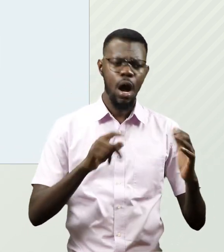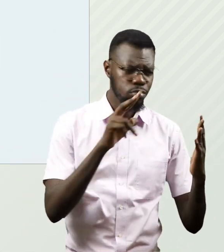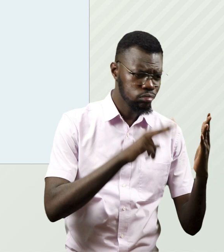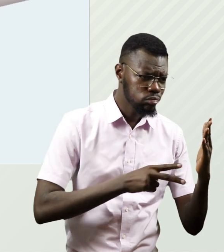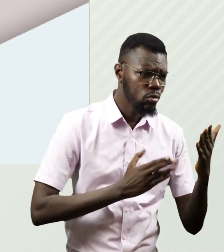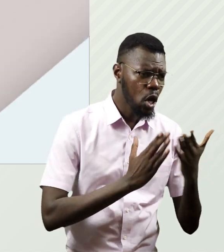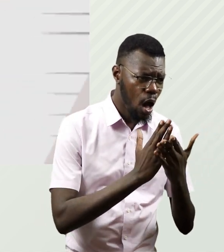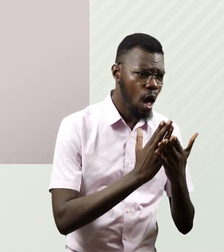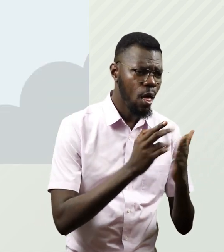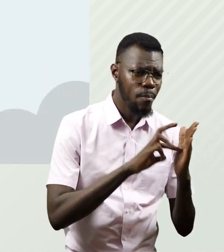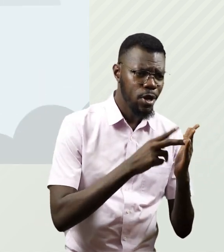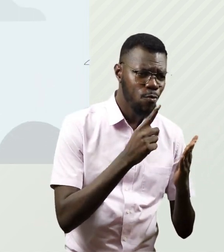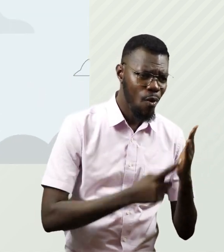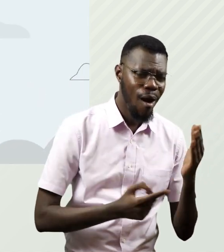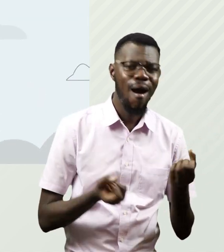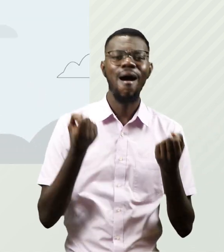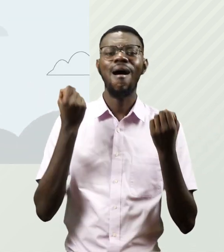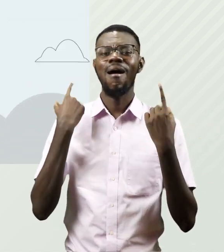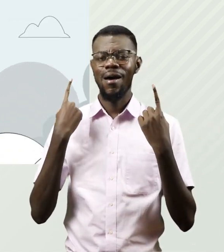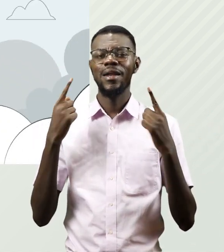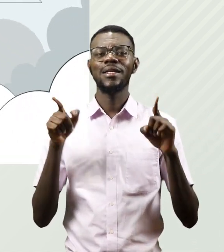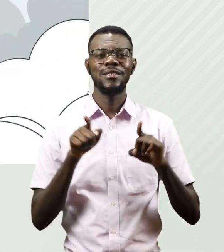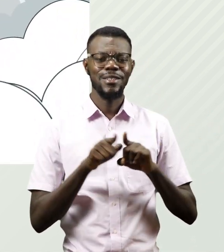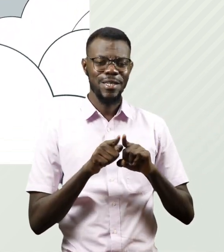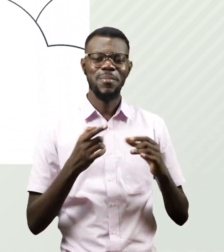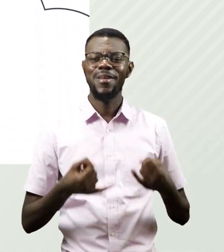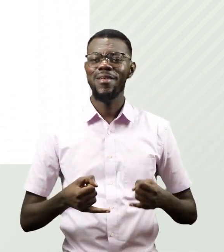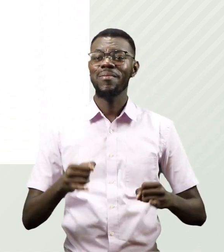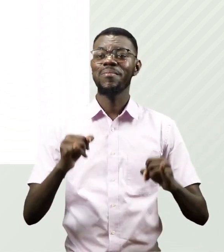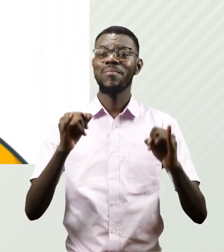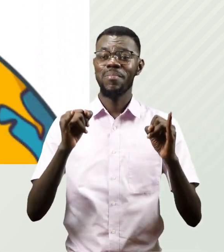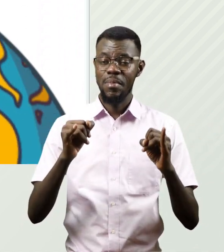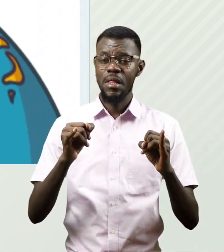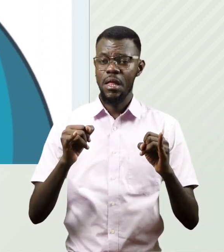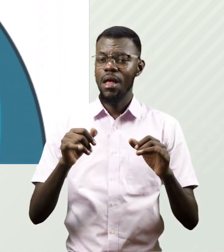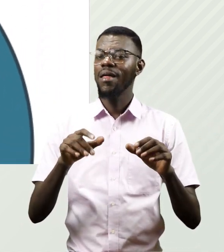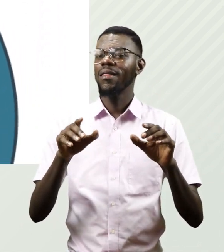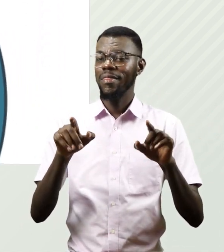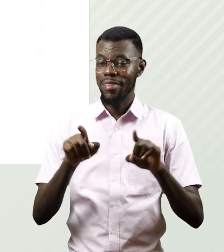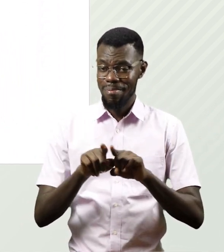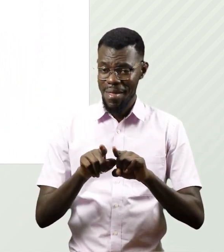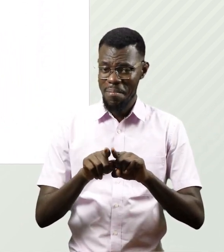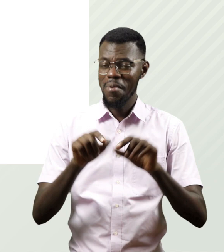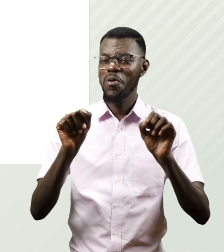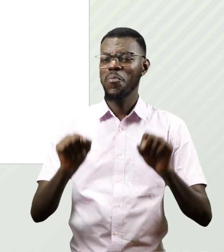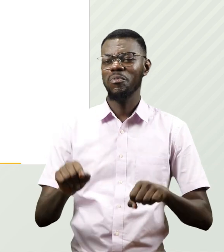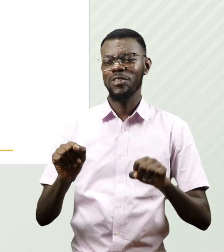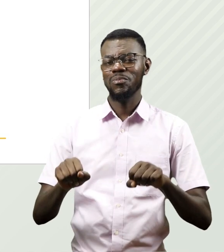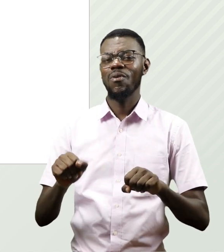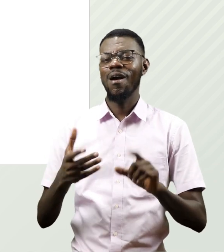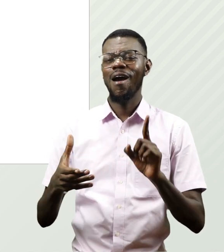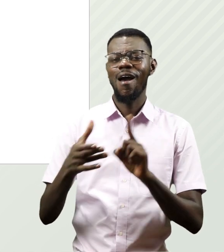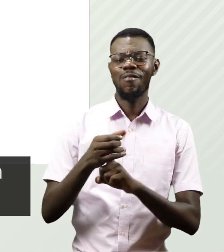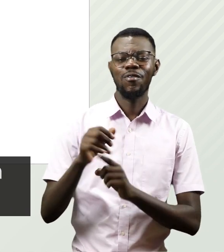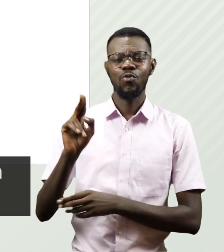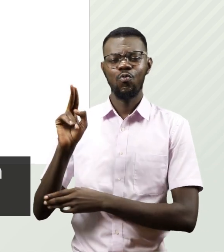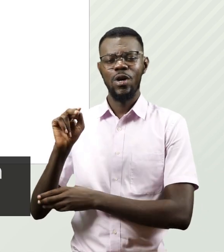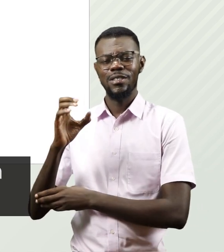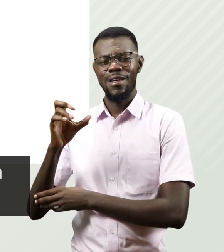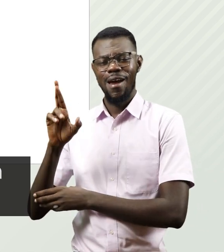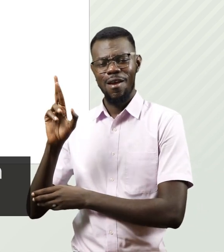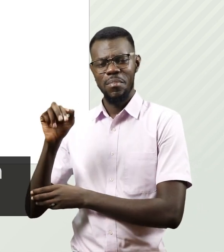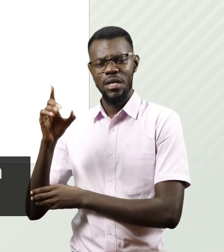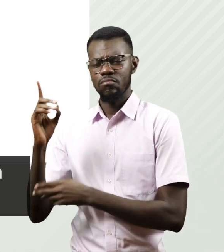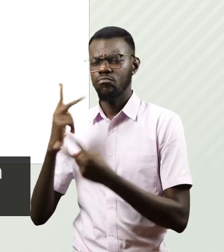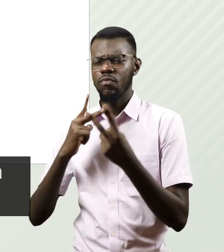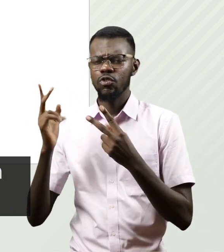Only then will we achieve the UNCRPD's vision of inclusive employment